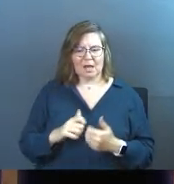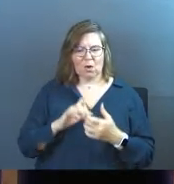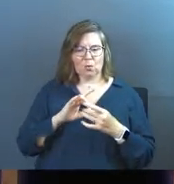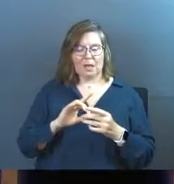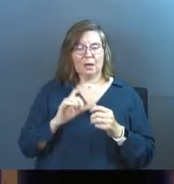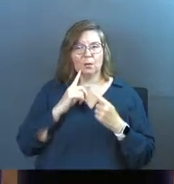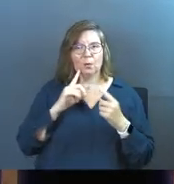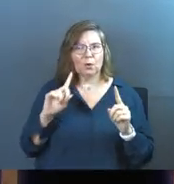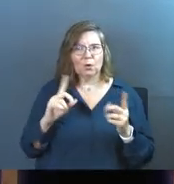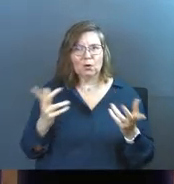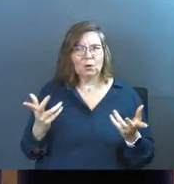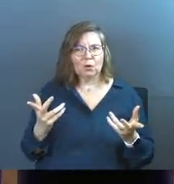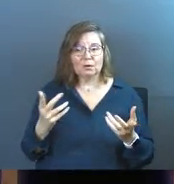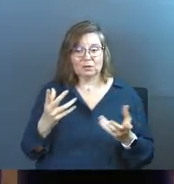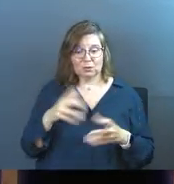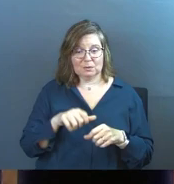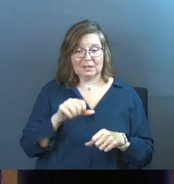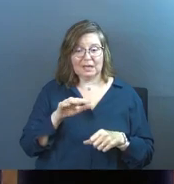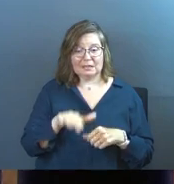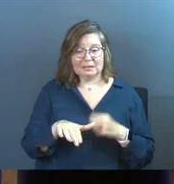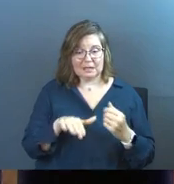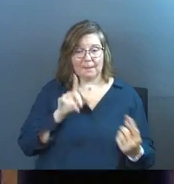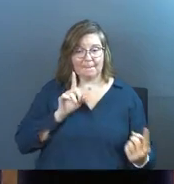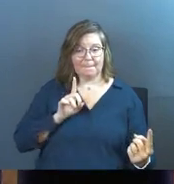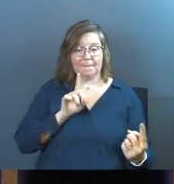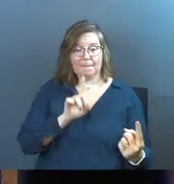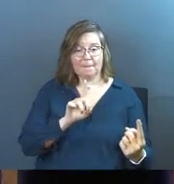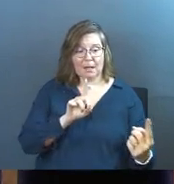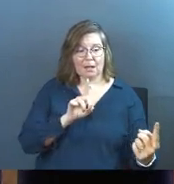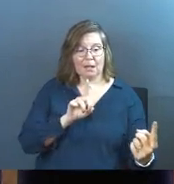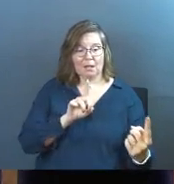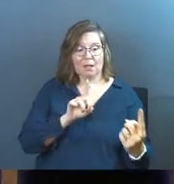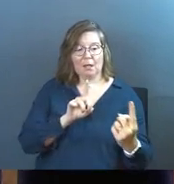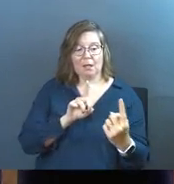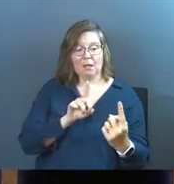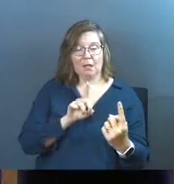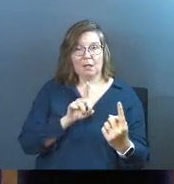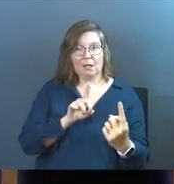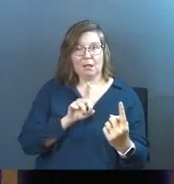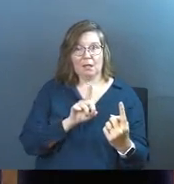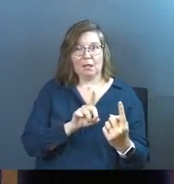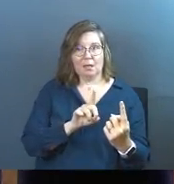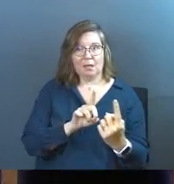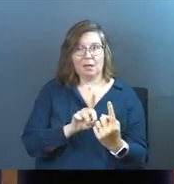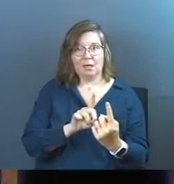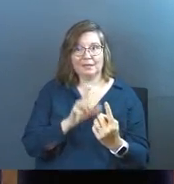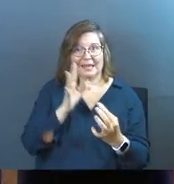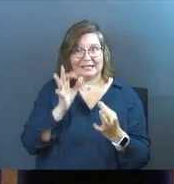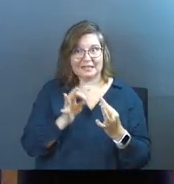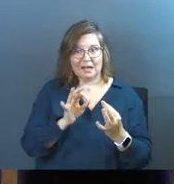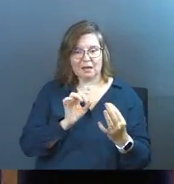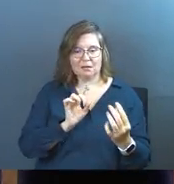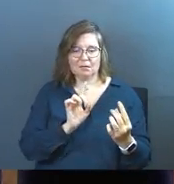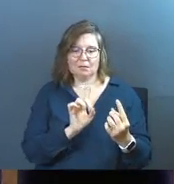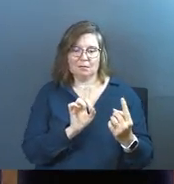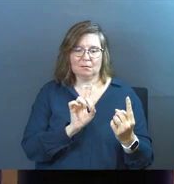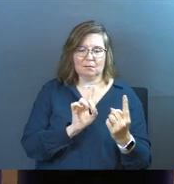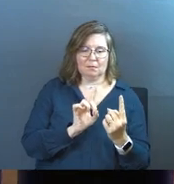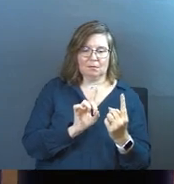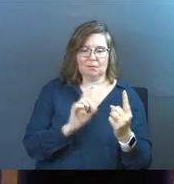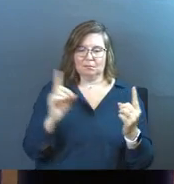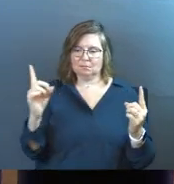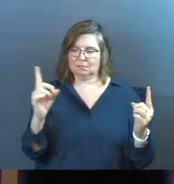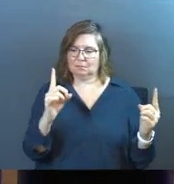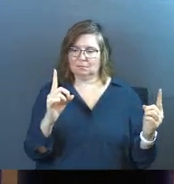relationships work? You take some steps toward them. And then they decide if they want to take some steps toward you. And you take a few more toward them.